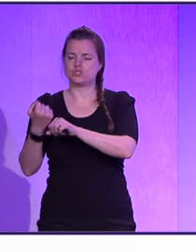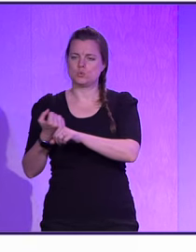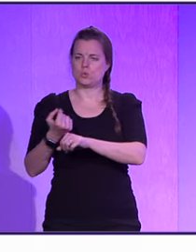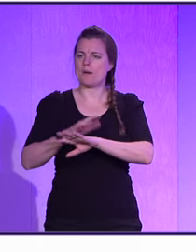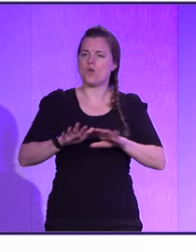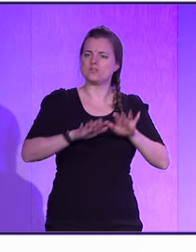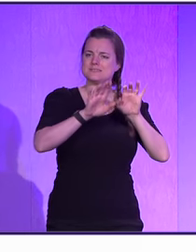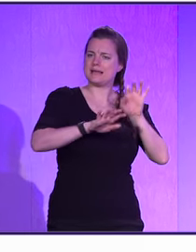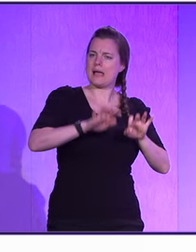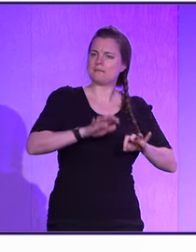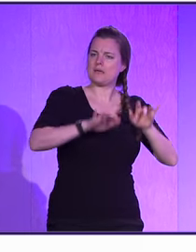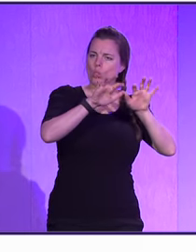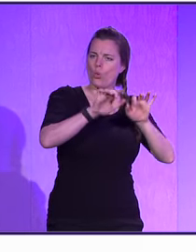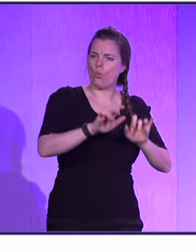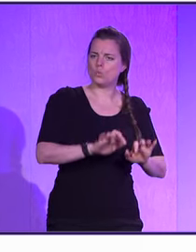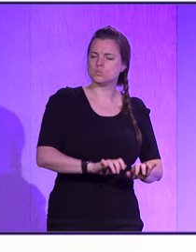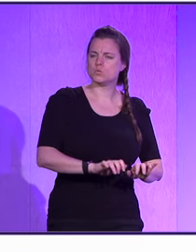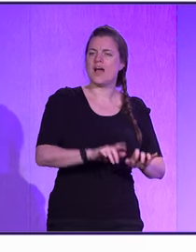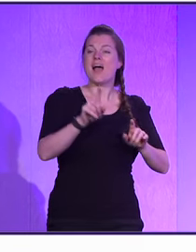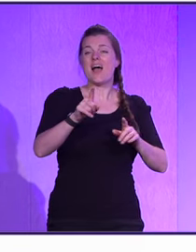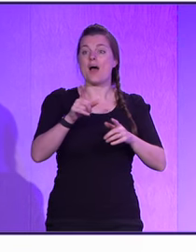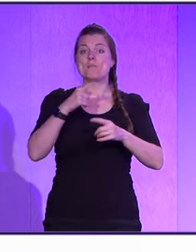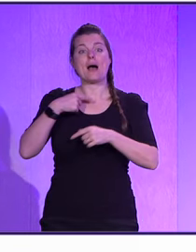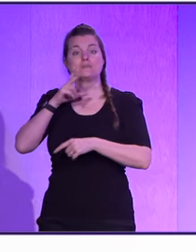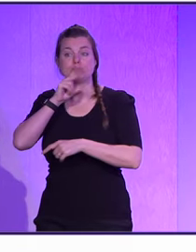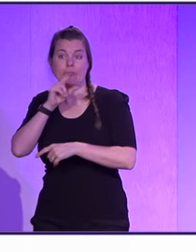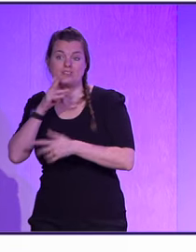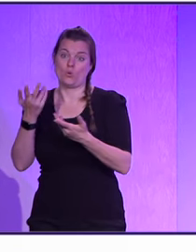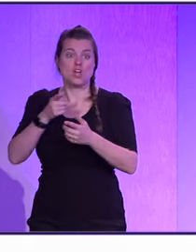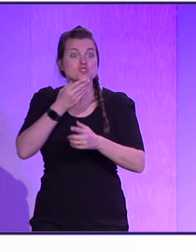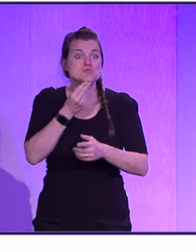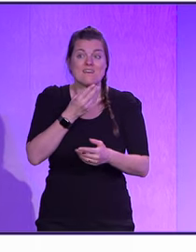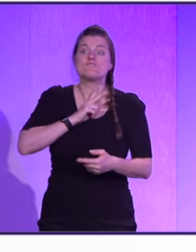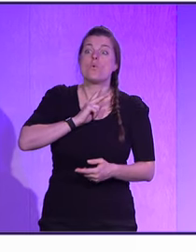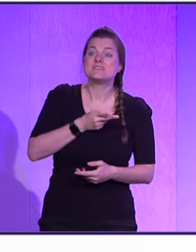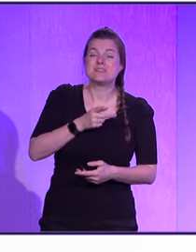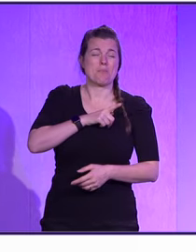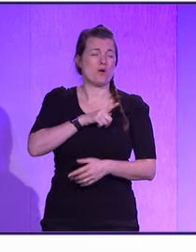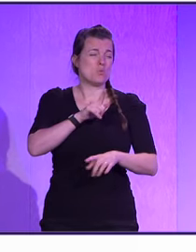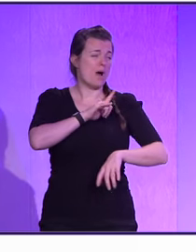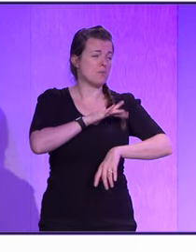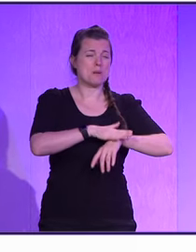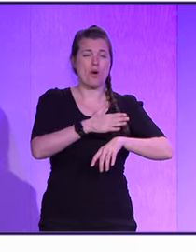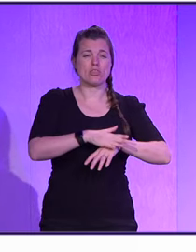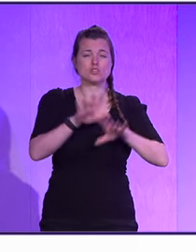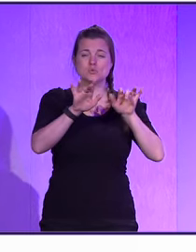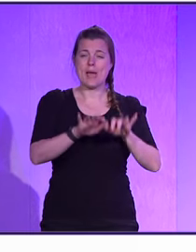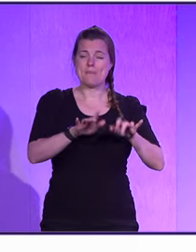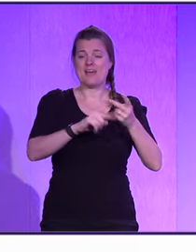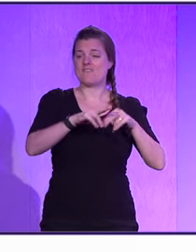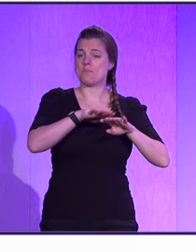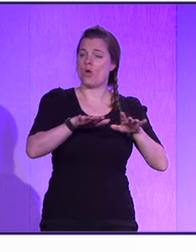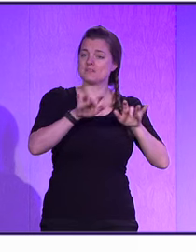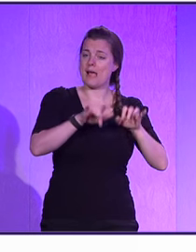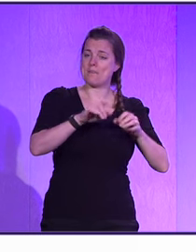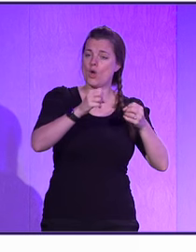the coding anymore. There's examples of people using voice all the time talking to this. Because why would I even be typing if I'm